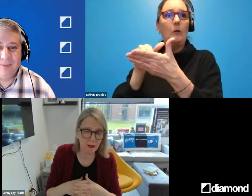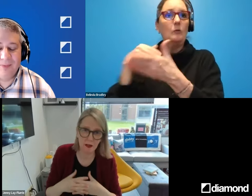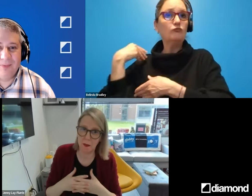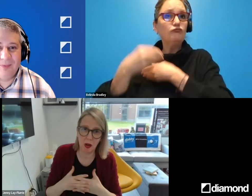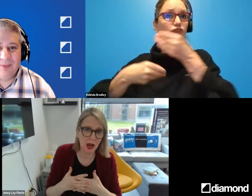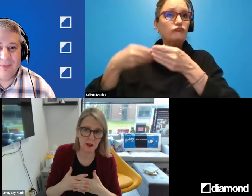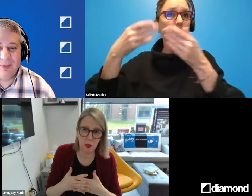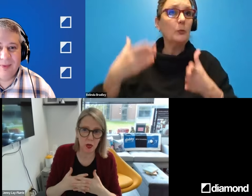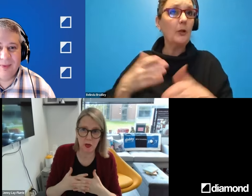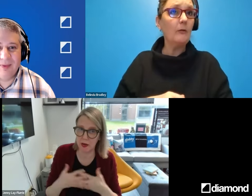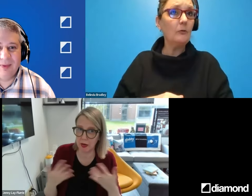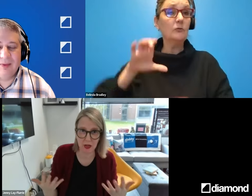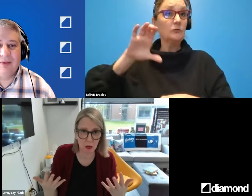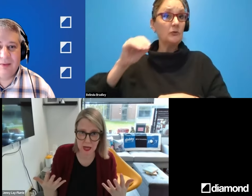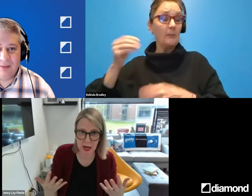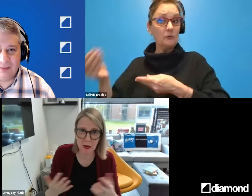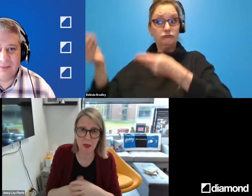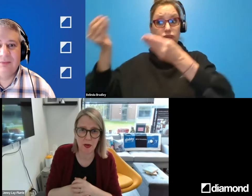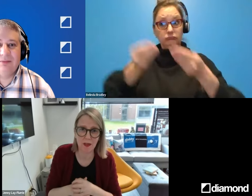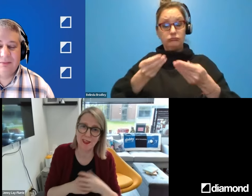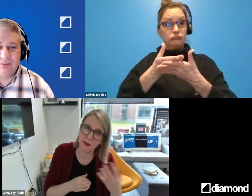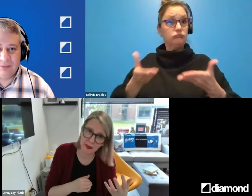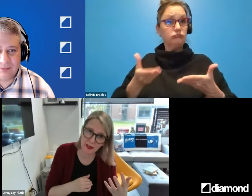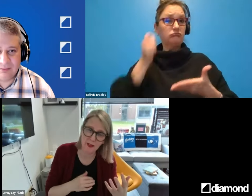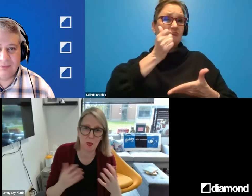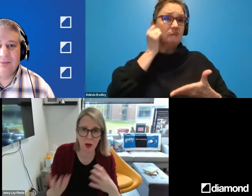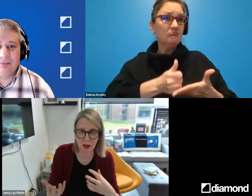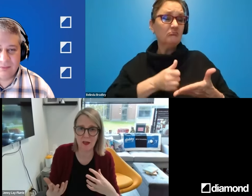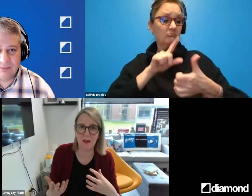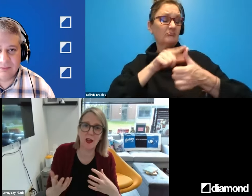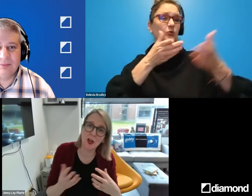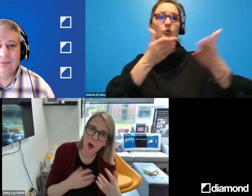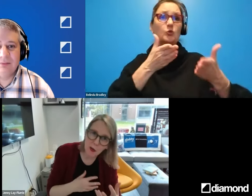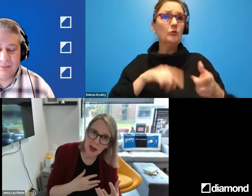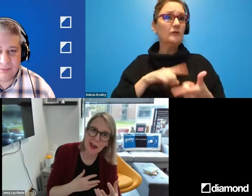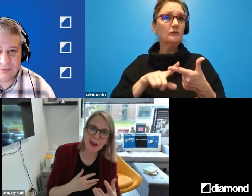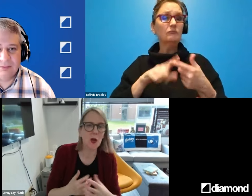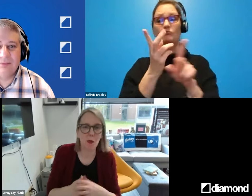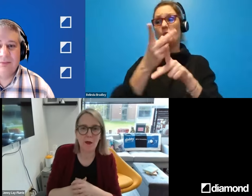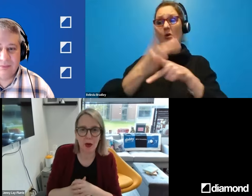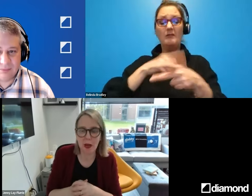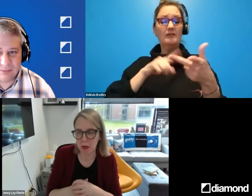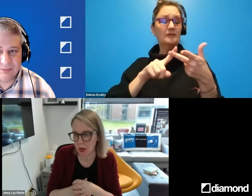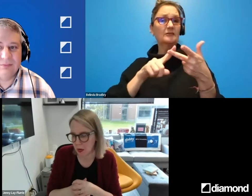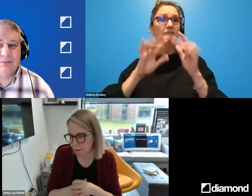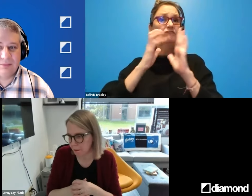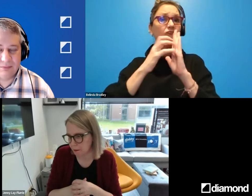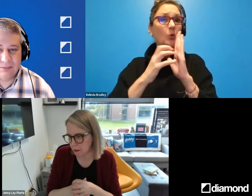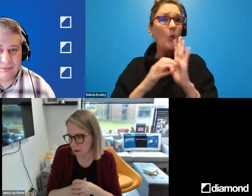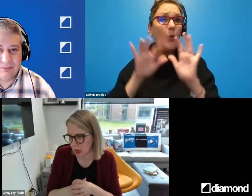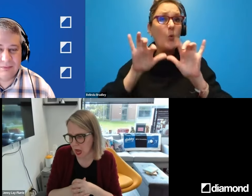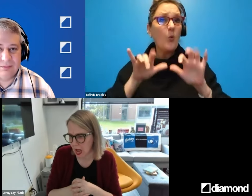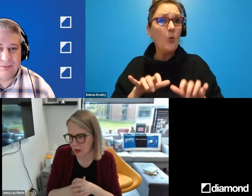companies that supply us with goods every single day, whether it's services, products, coding, whatever it may be.